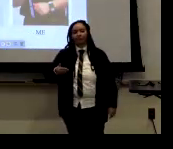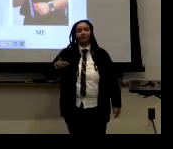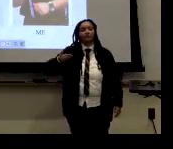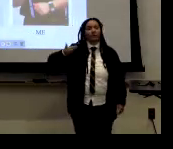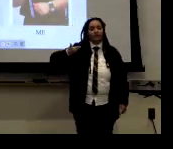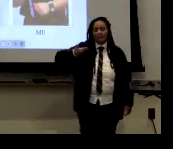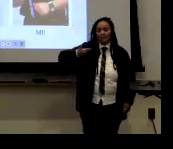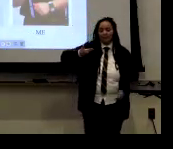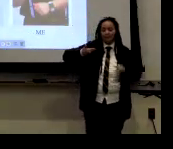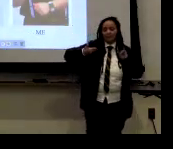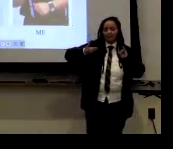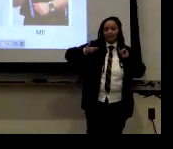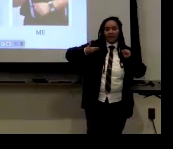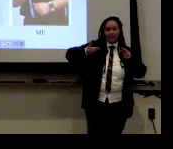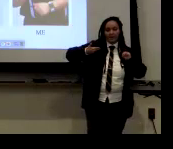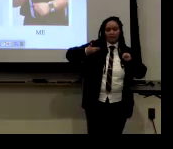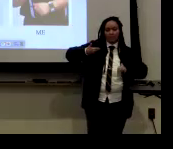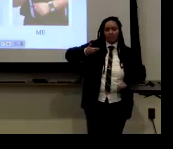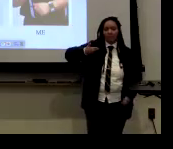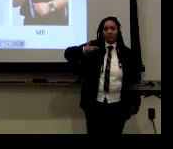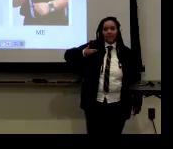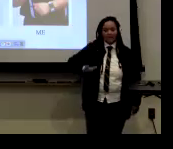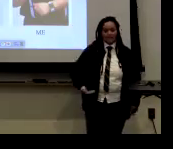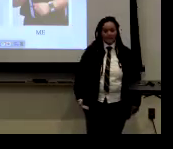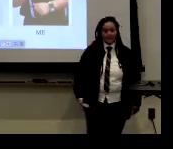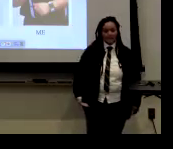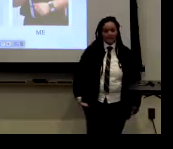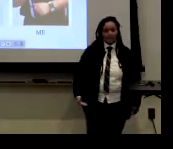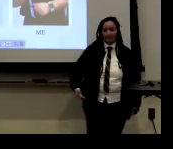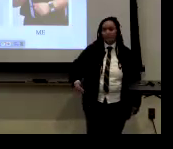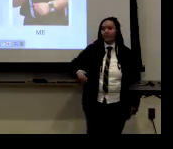variation of introductions. And this is I am.